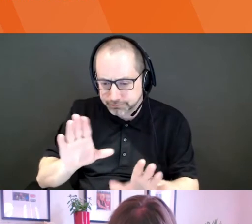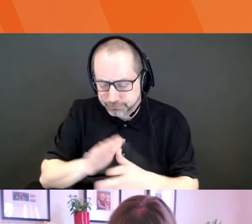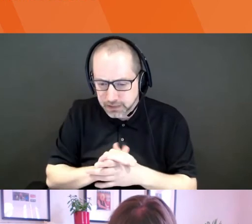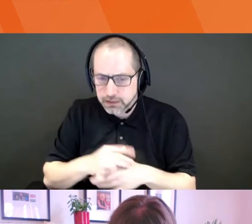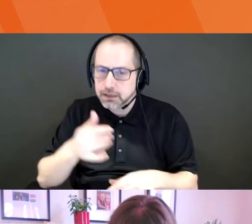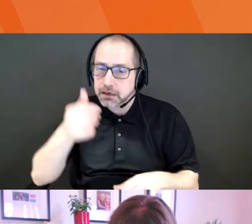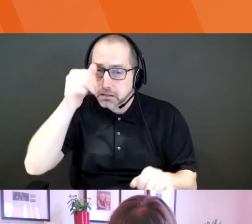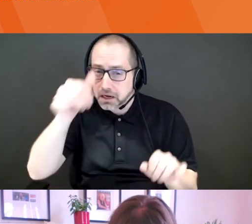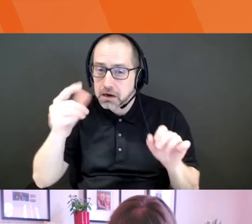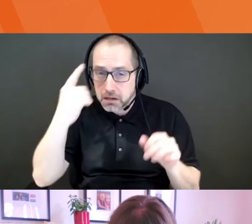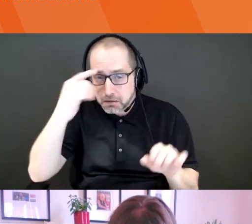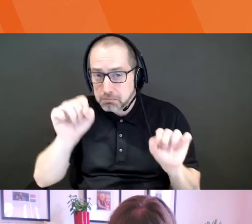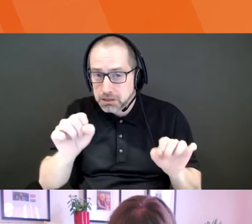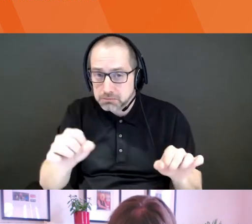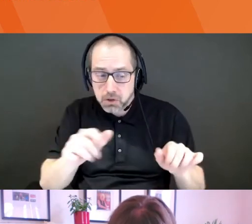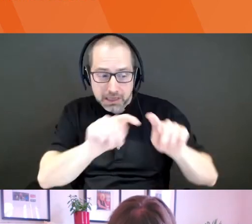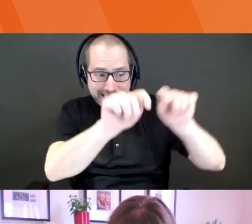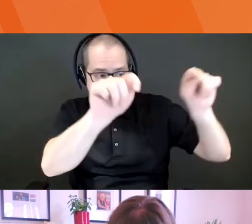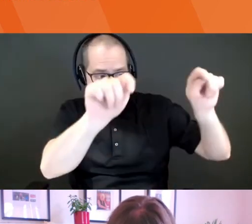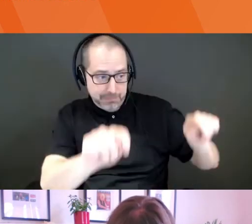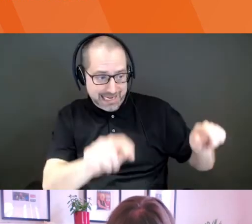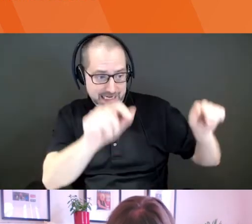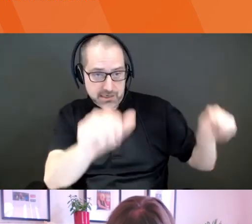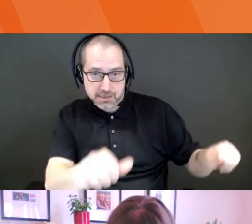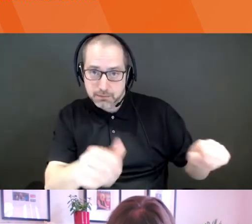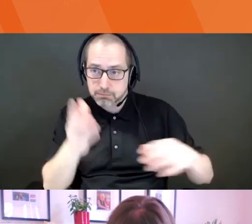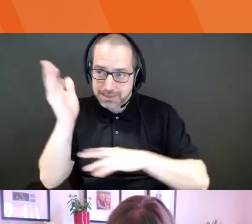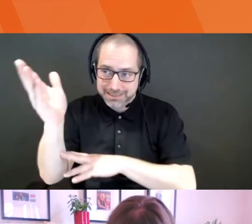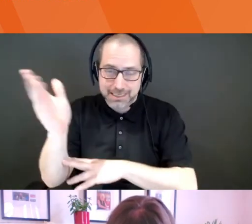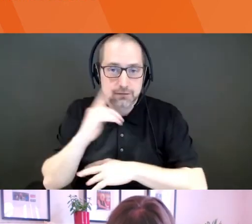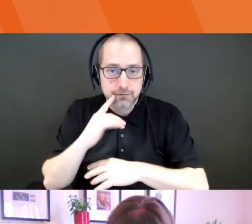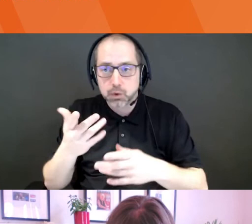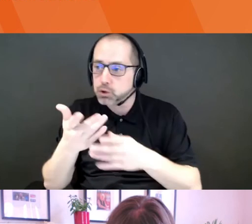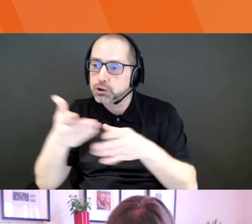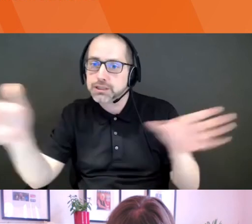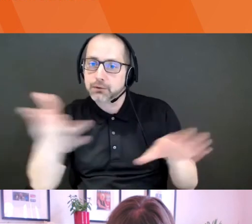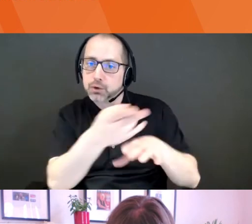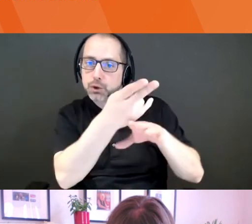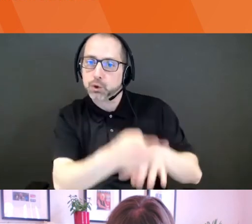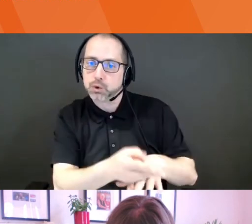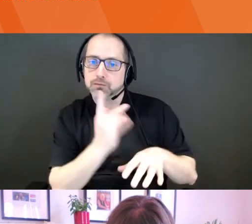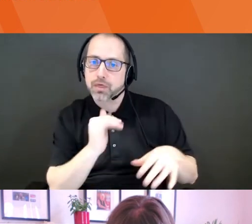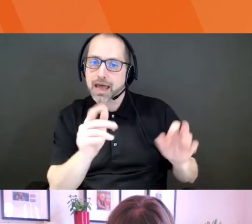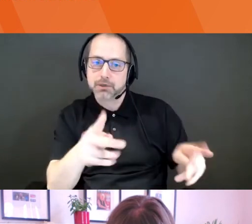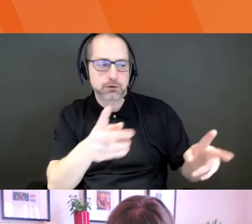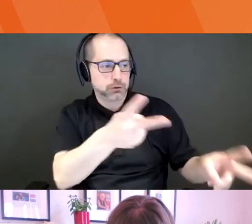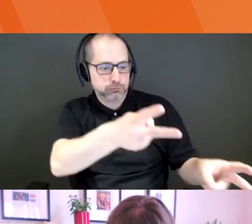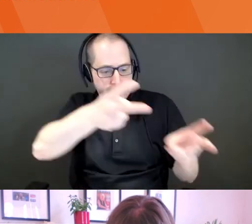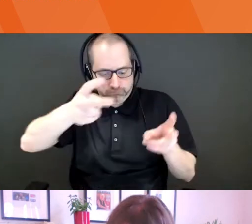presentation to investors for general use on which to build and to customize for one's application?